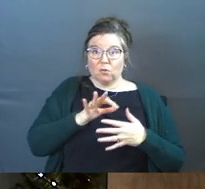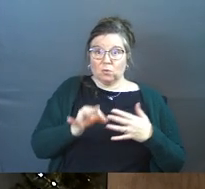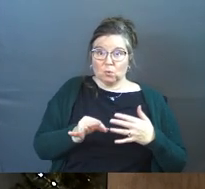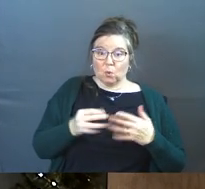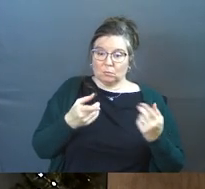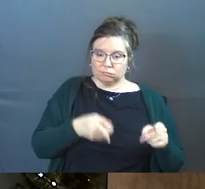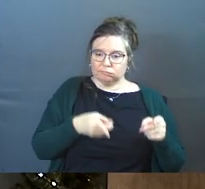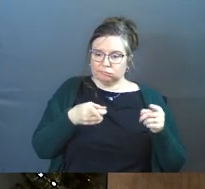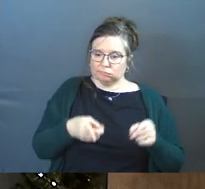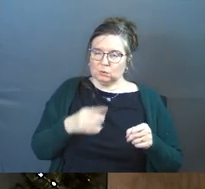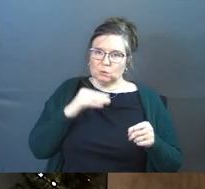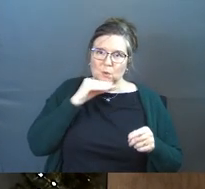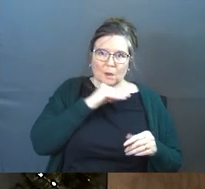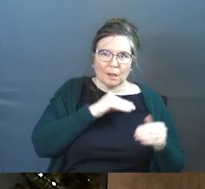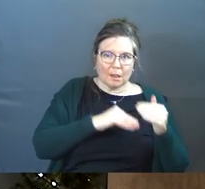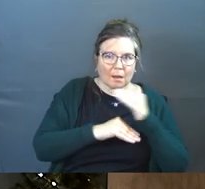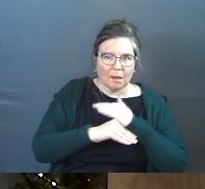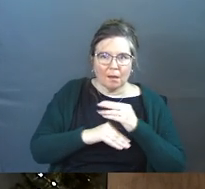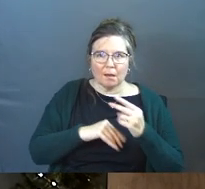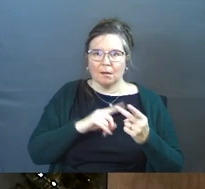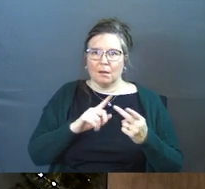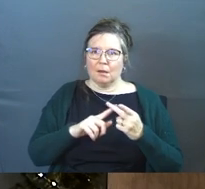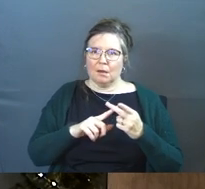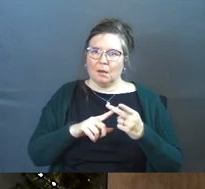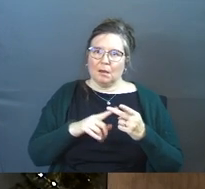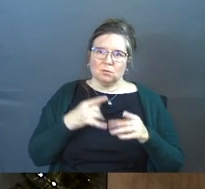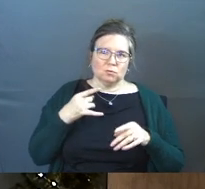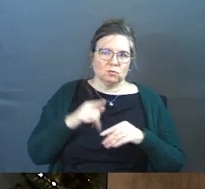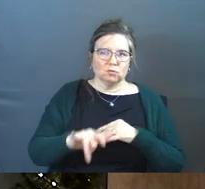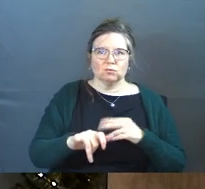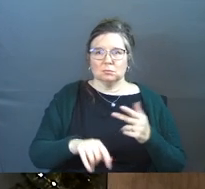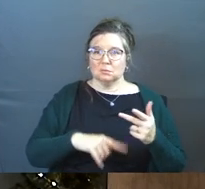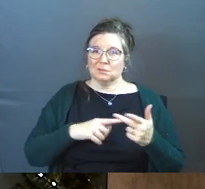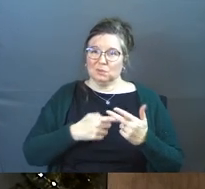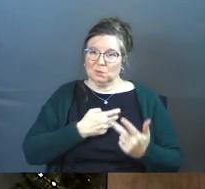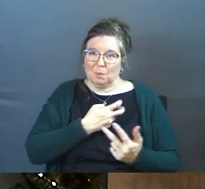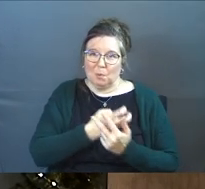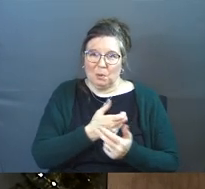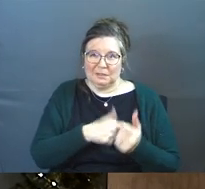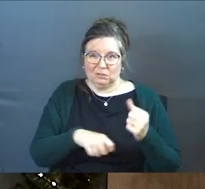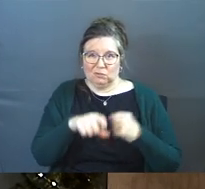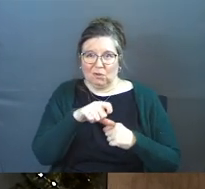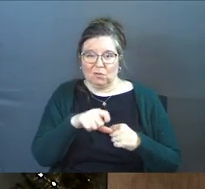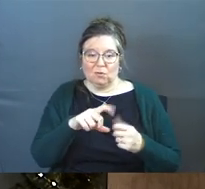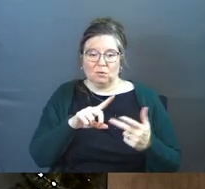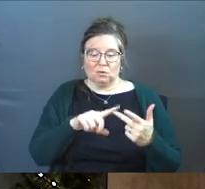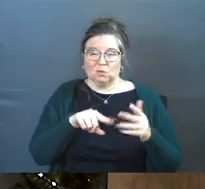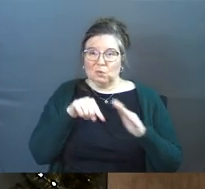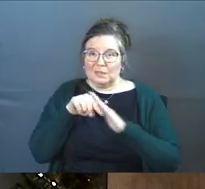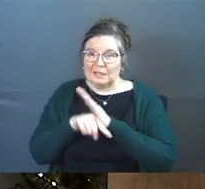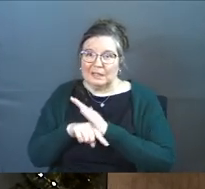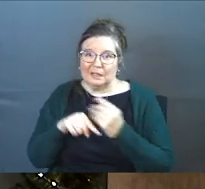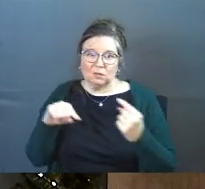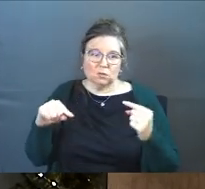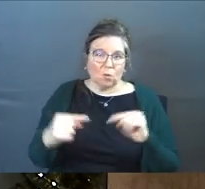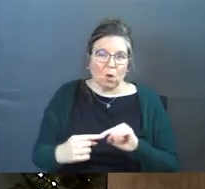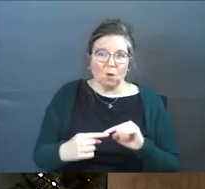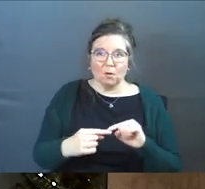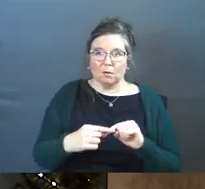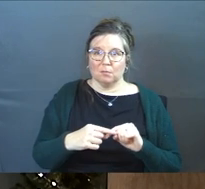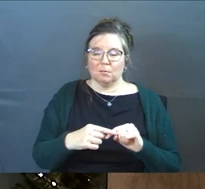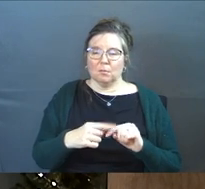we've made to lie, to curse, to poison each other, to kill and to harm,